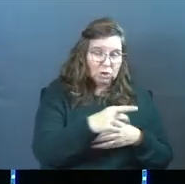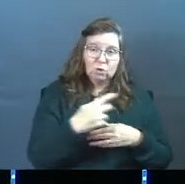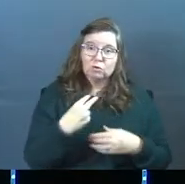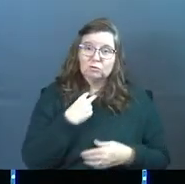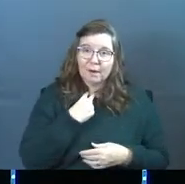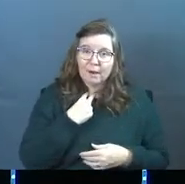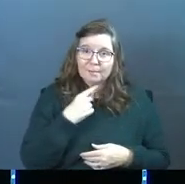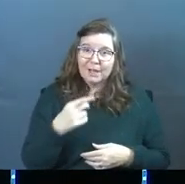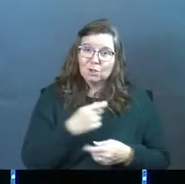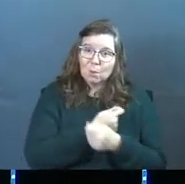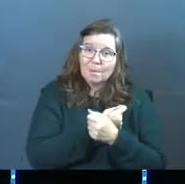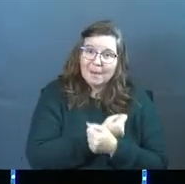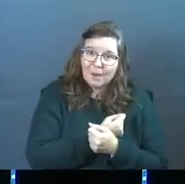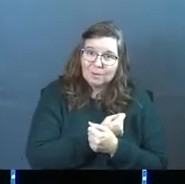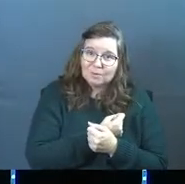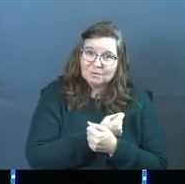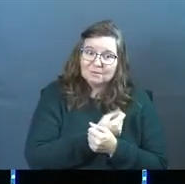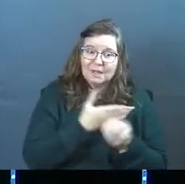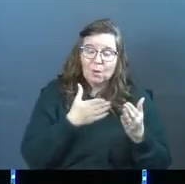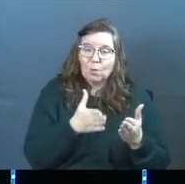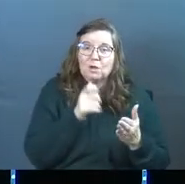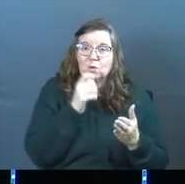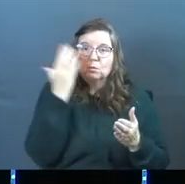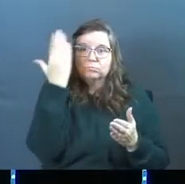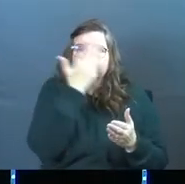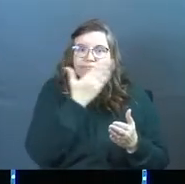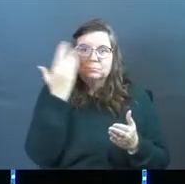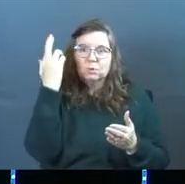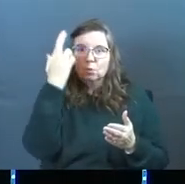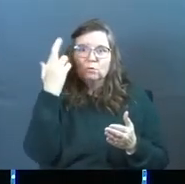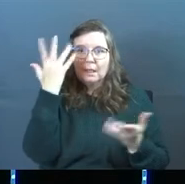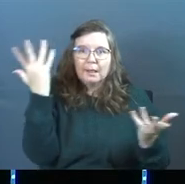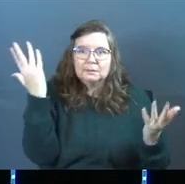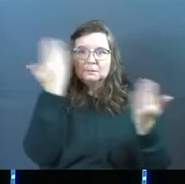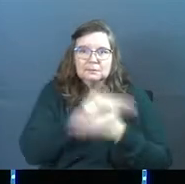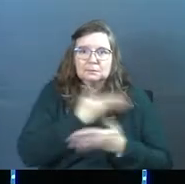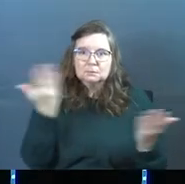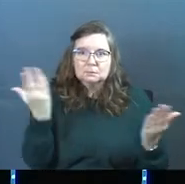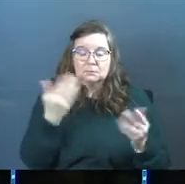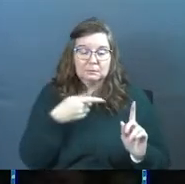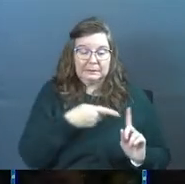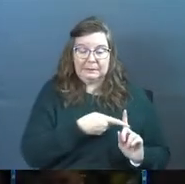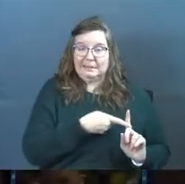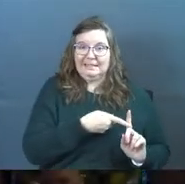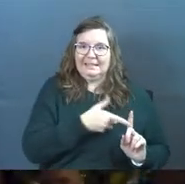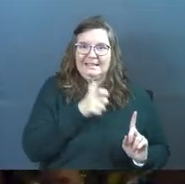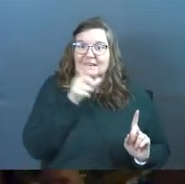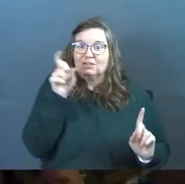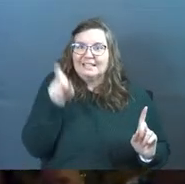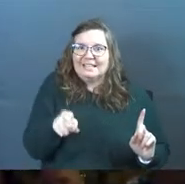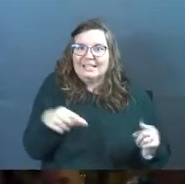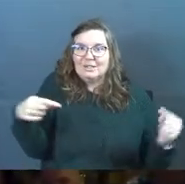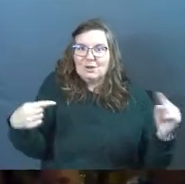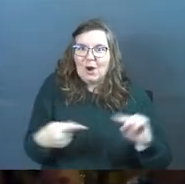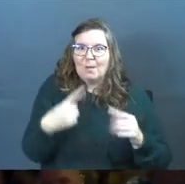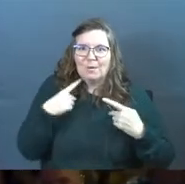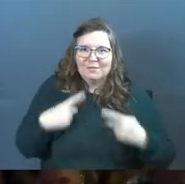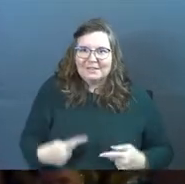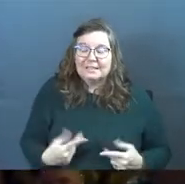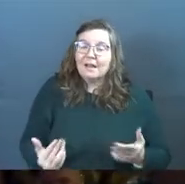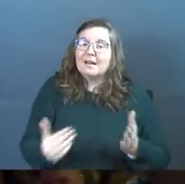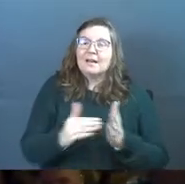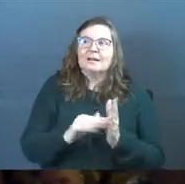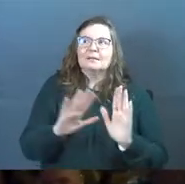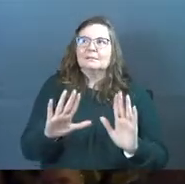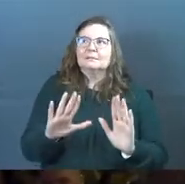and you're bound in ways that you don't even understand. He doesn't need to harm you physically.